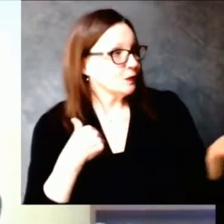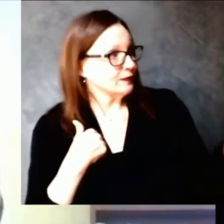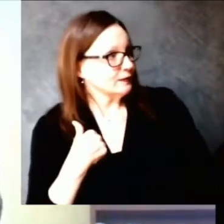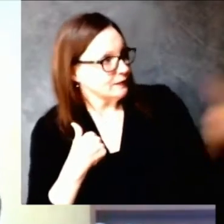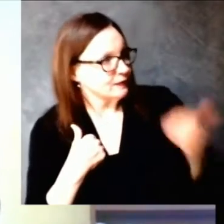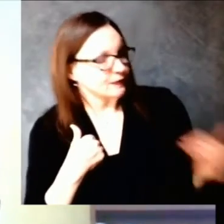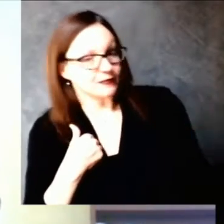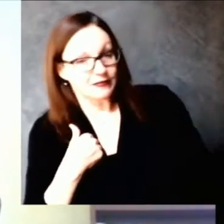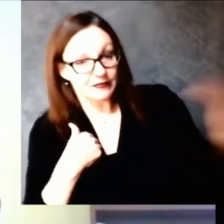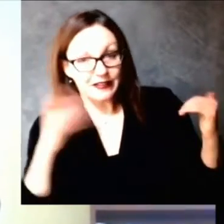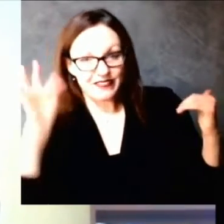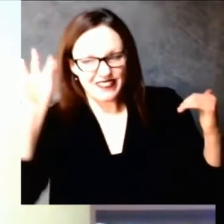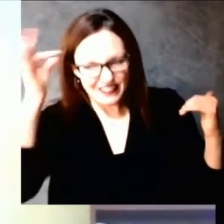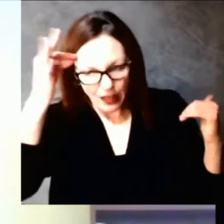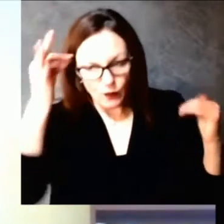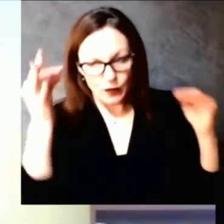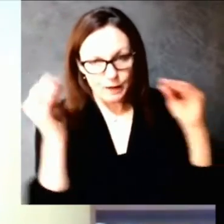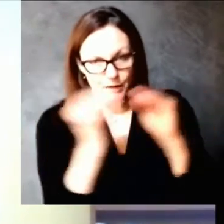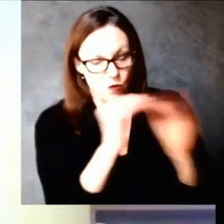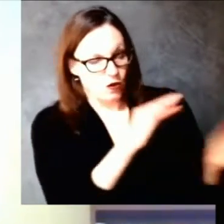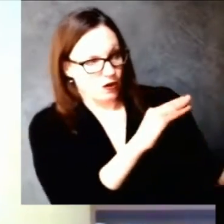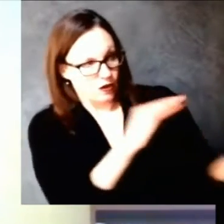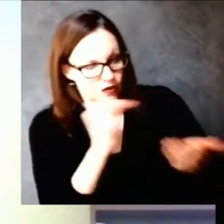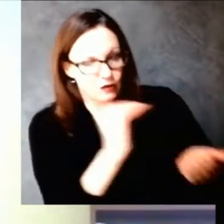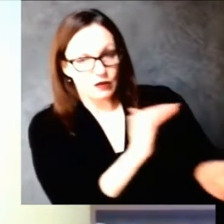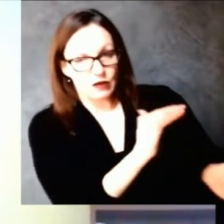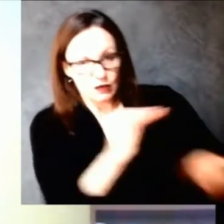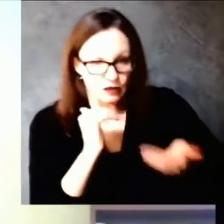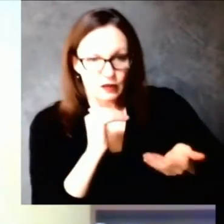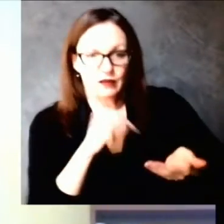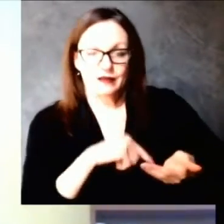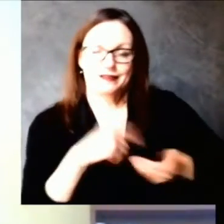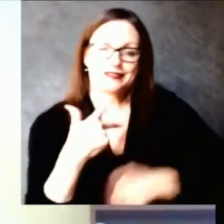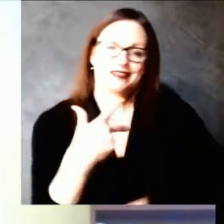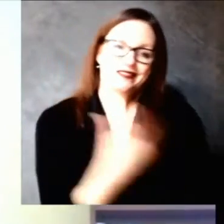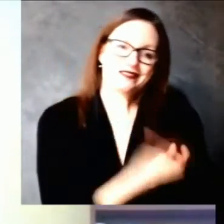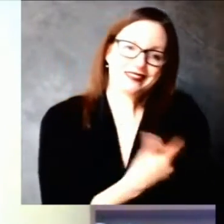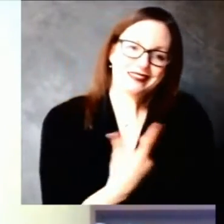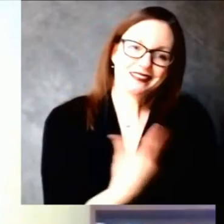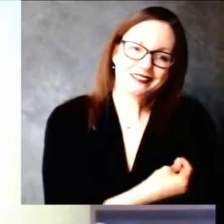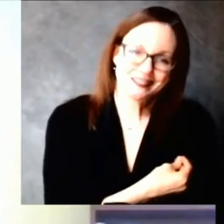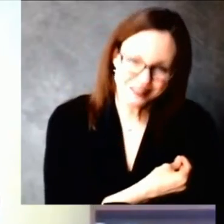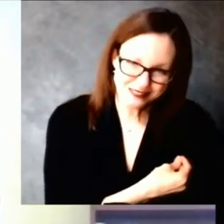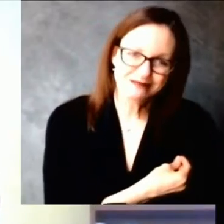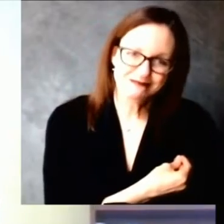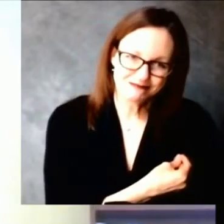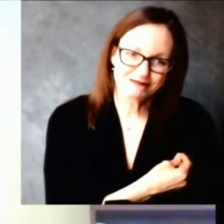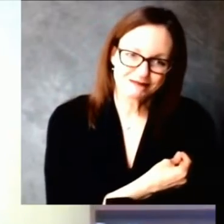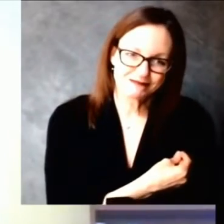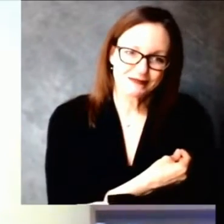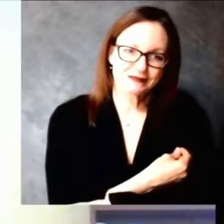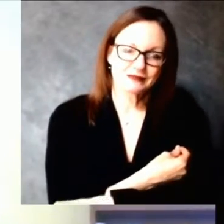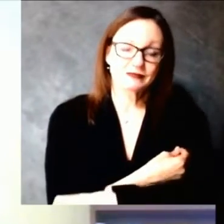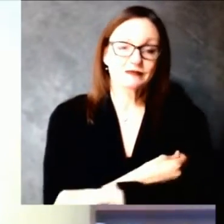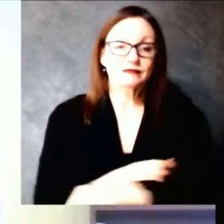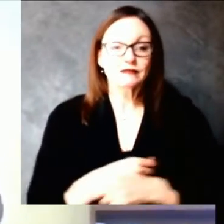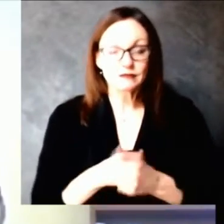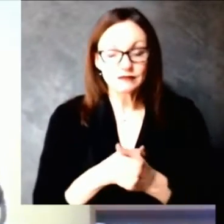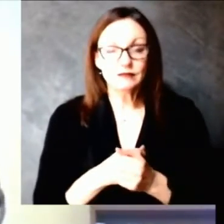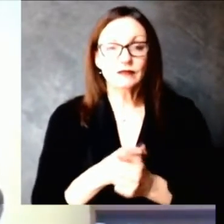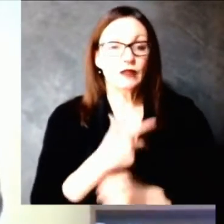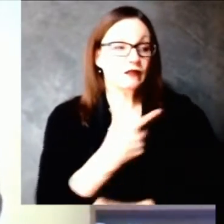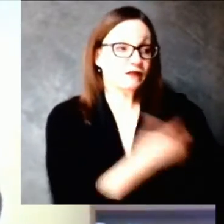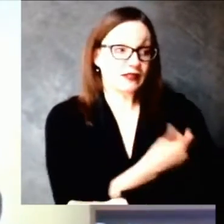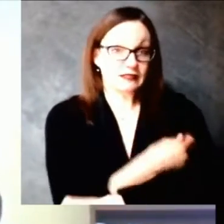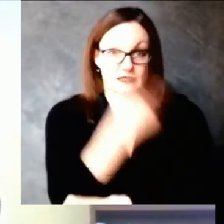doses that you'll see in Walgreens. Hopefully we'll see it climbing a little bit. But